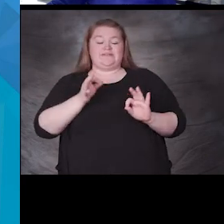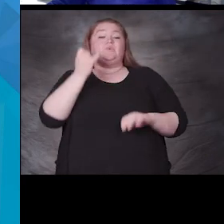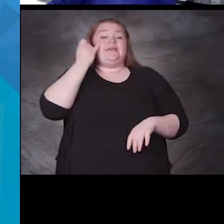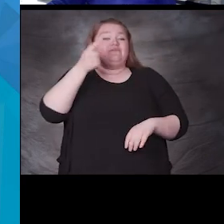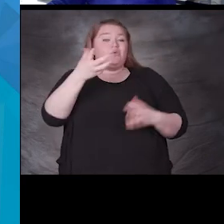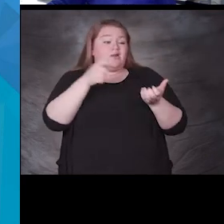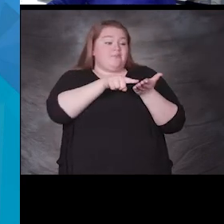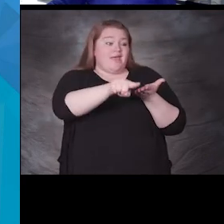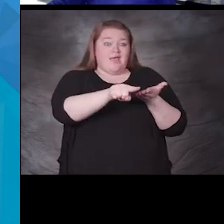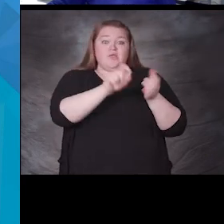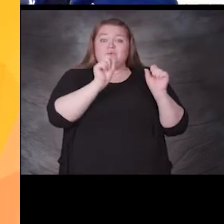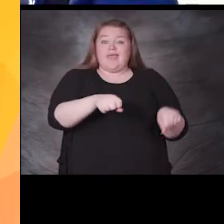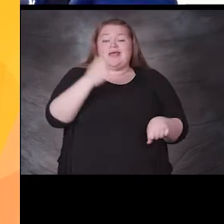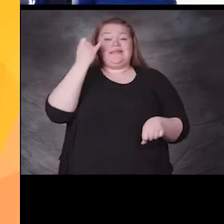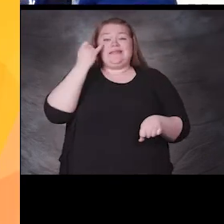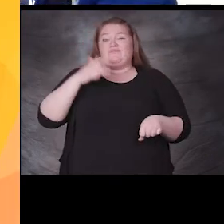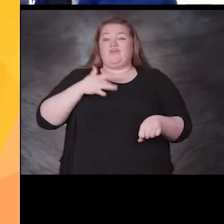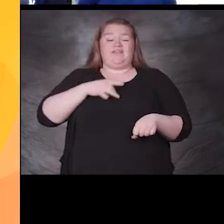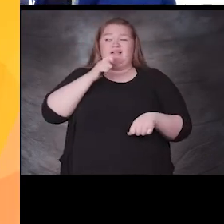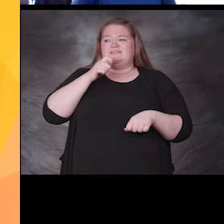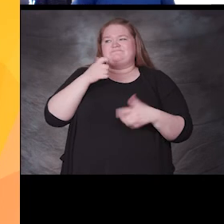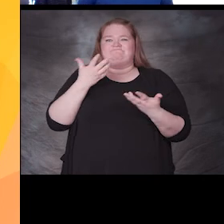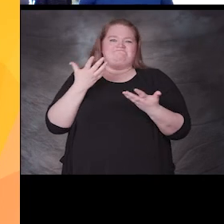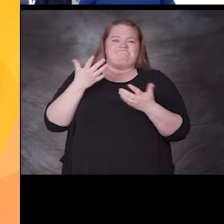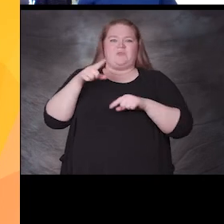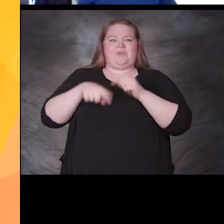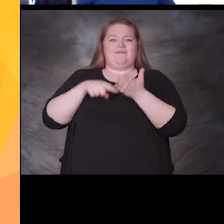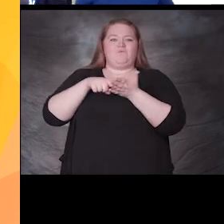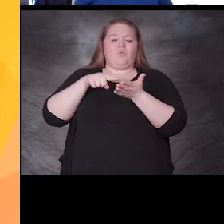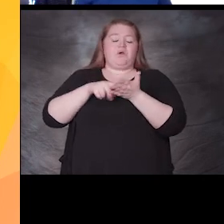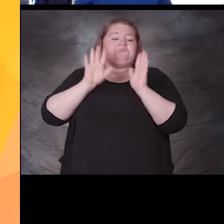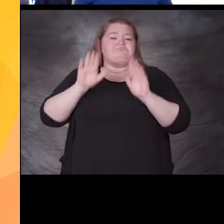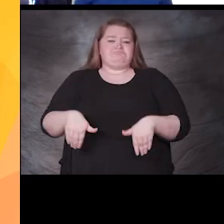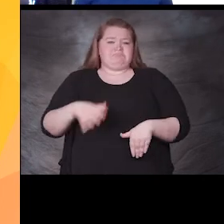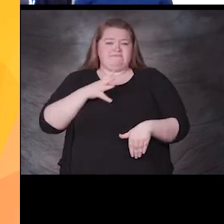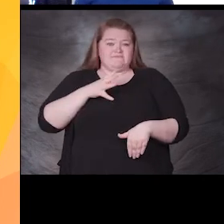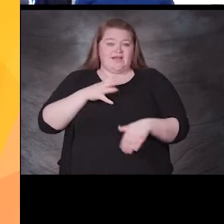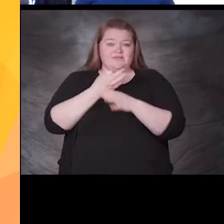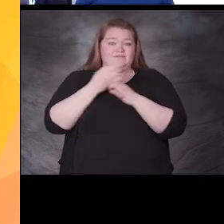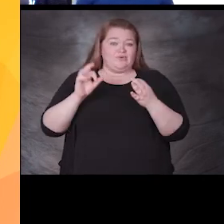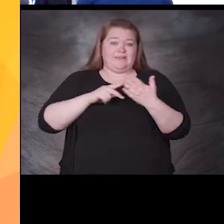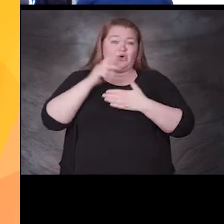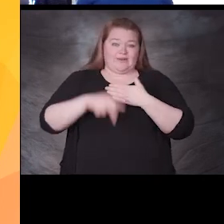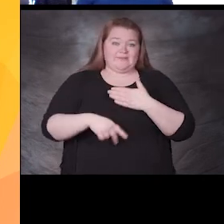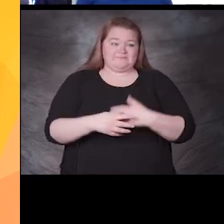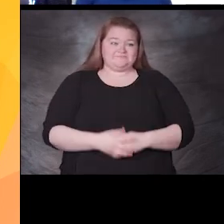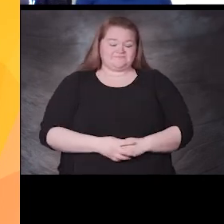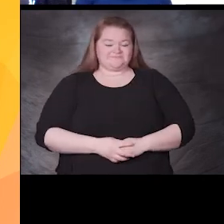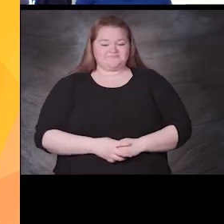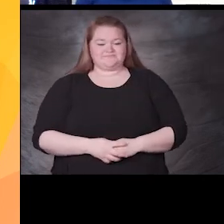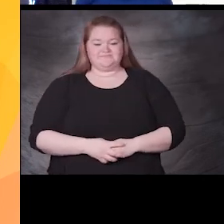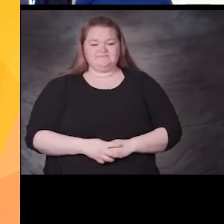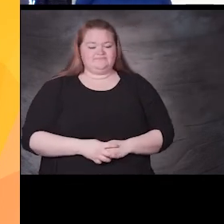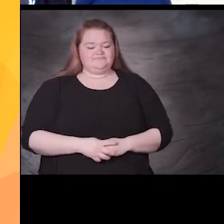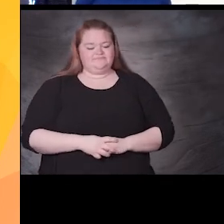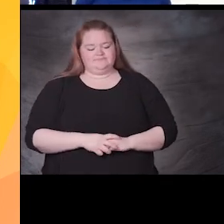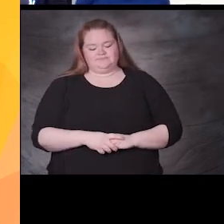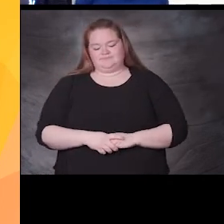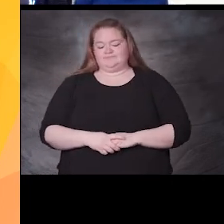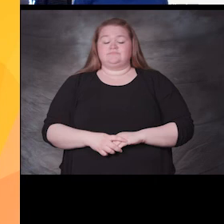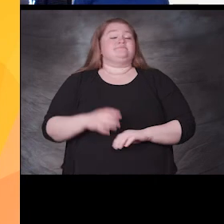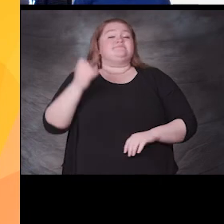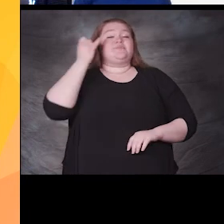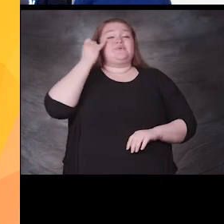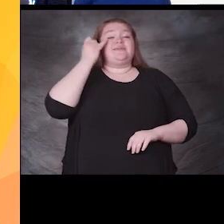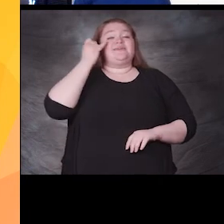programming so we have if you have questions feel free to contact us at our number